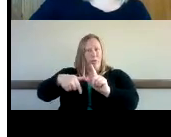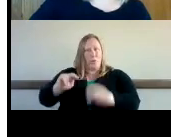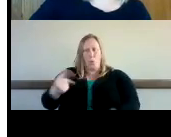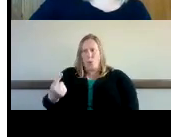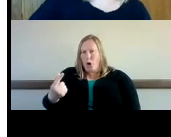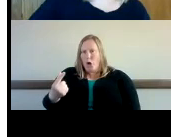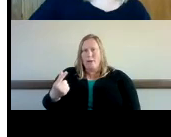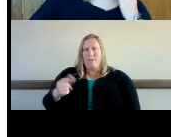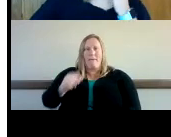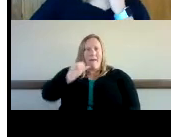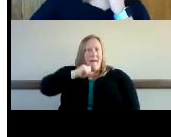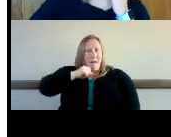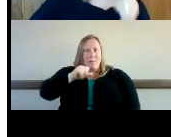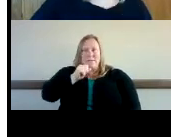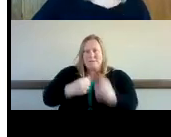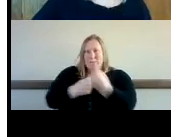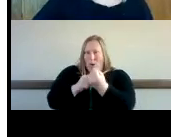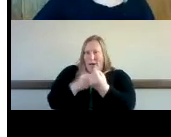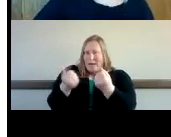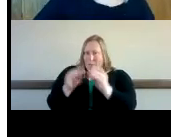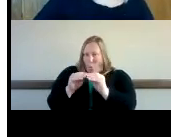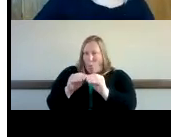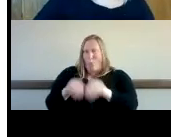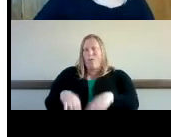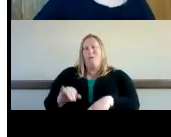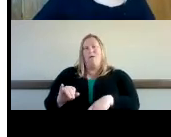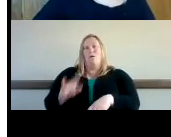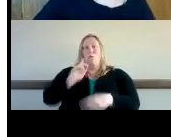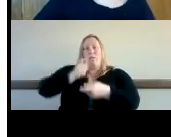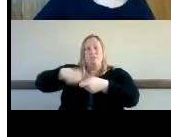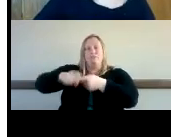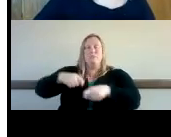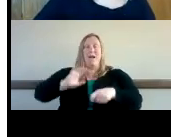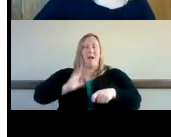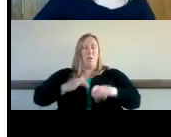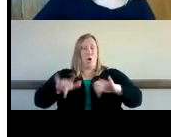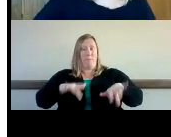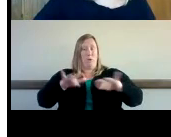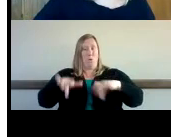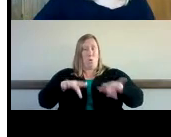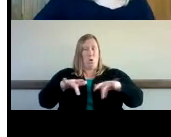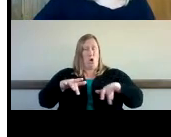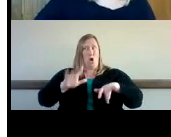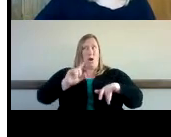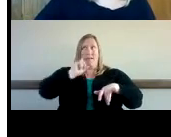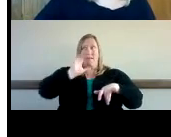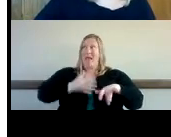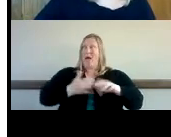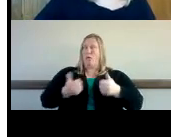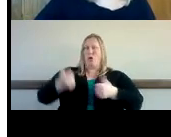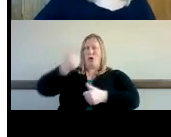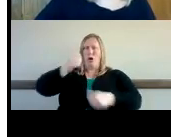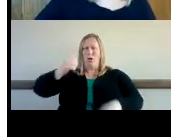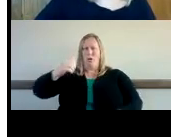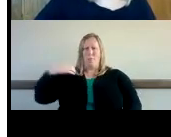ipad we've been going through a lot of computers i think our boss joan schneider has a bunch of computers